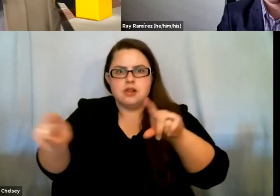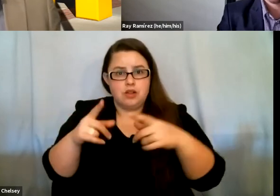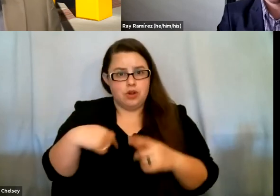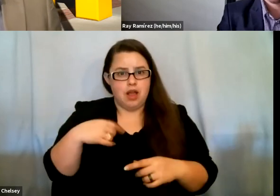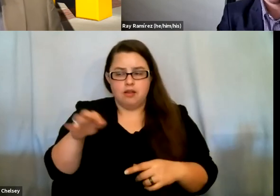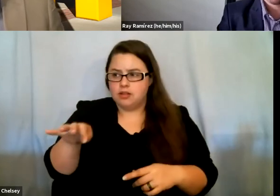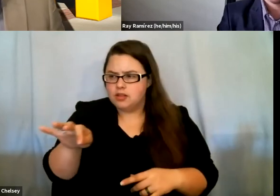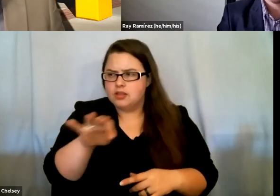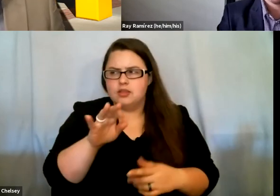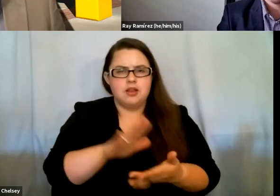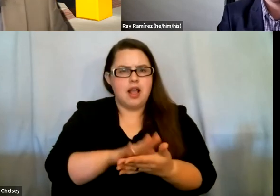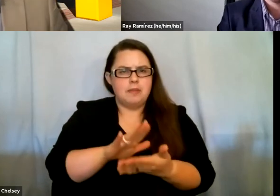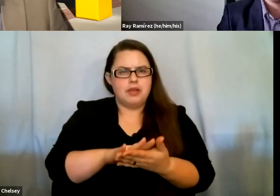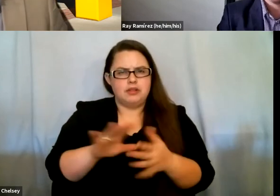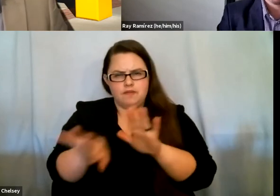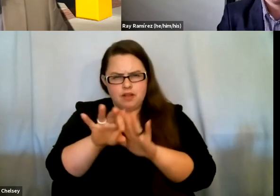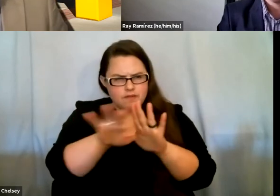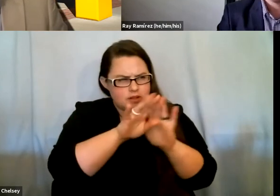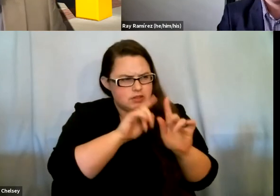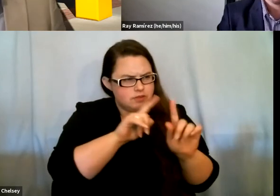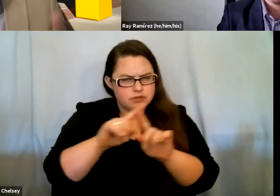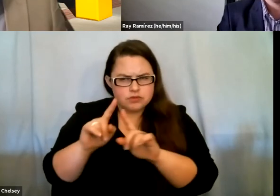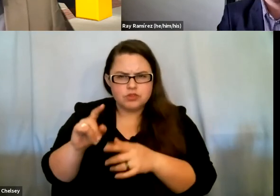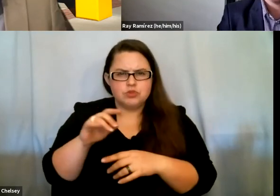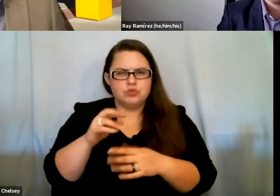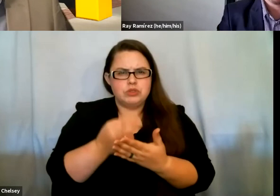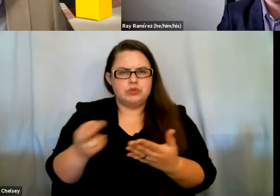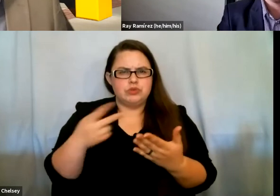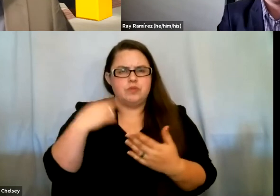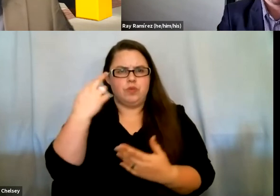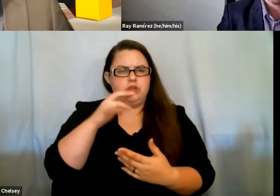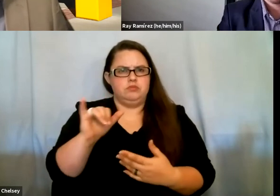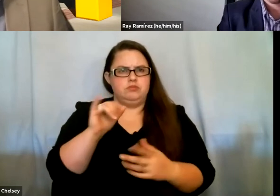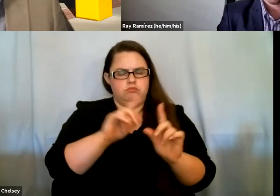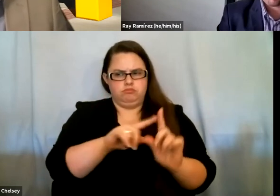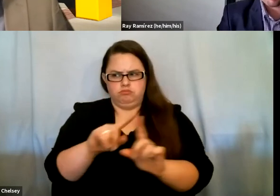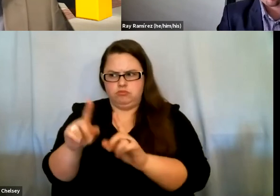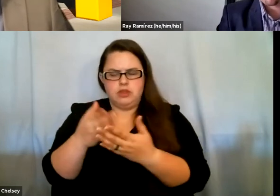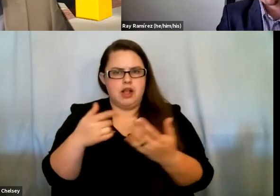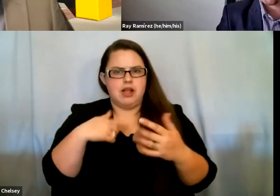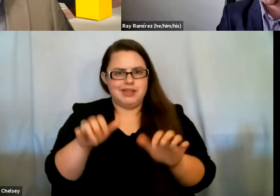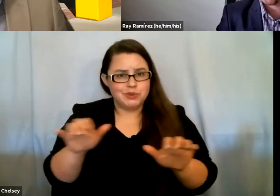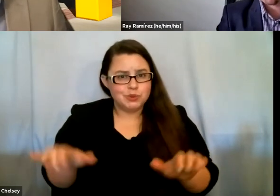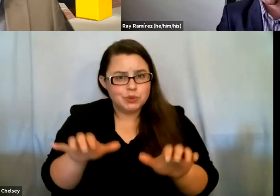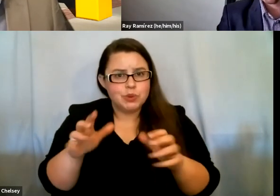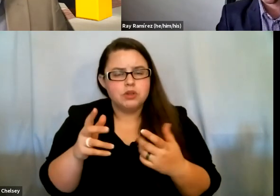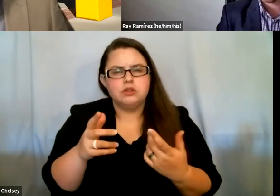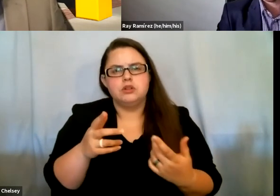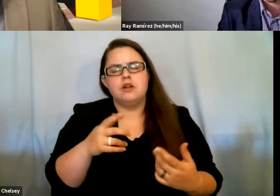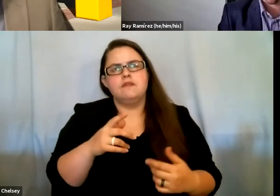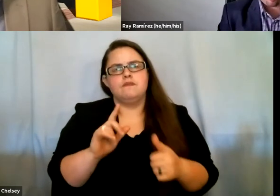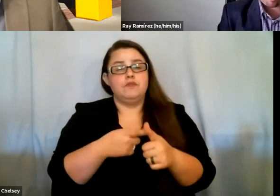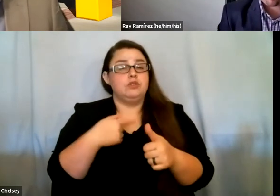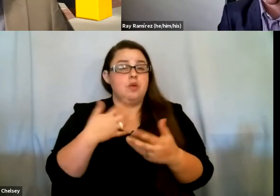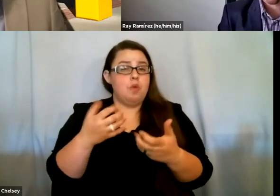and I found all these different resources, I realized that there were so many other things that I could do besides being, I wanted to, at first I wanted to